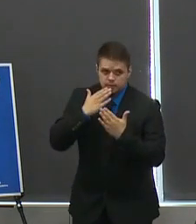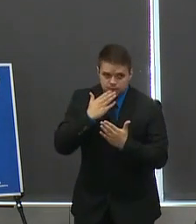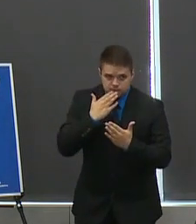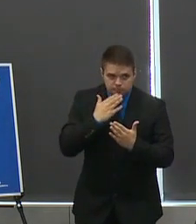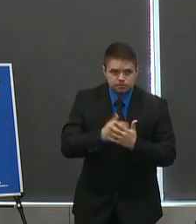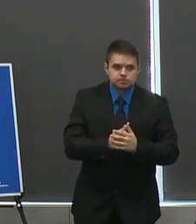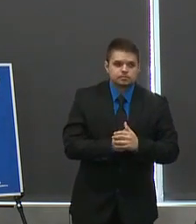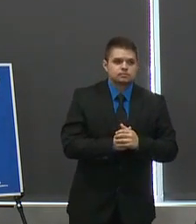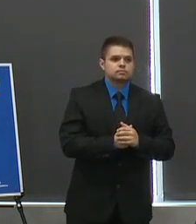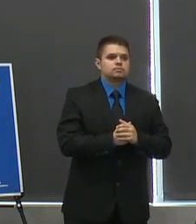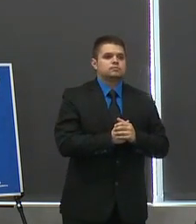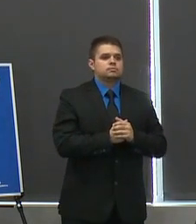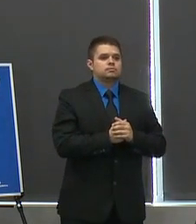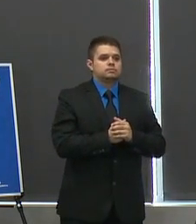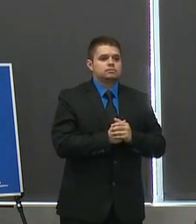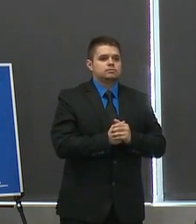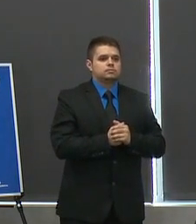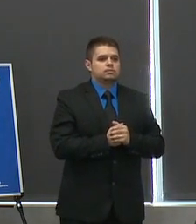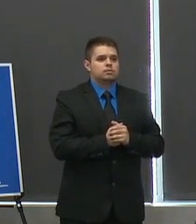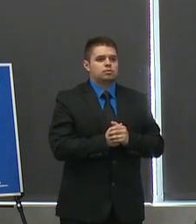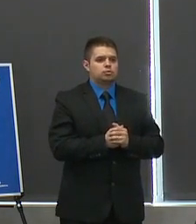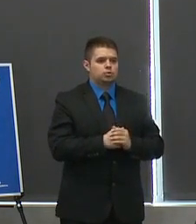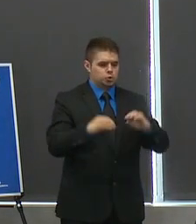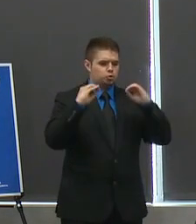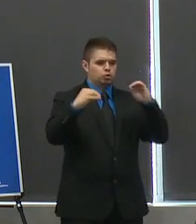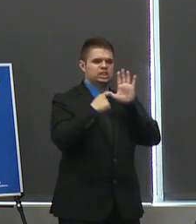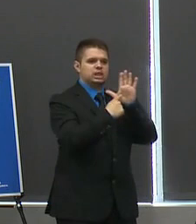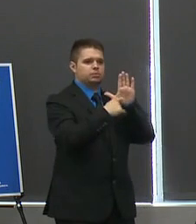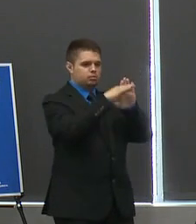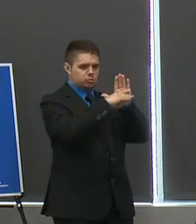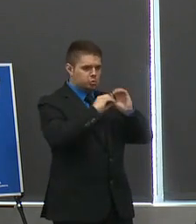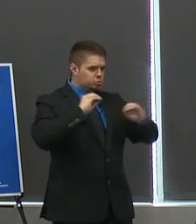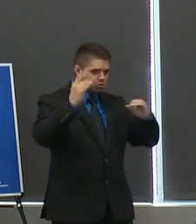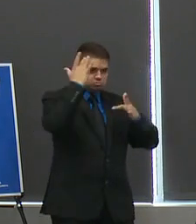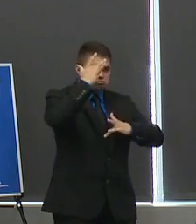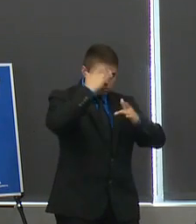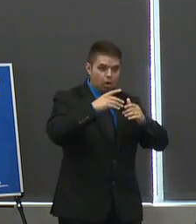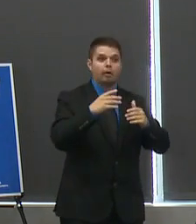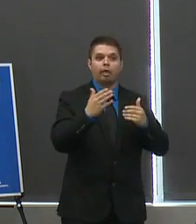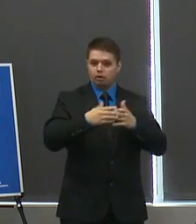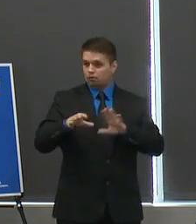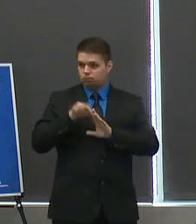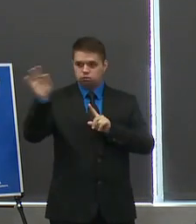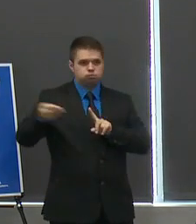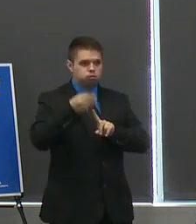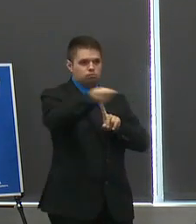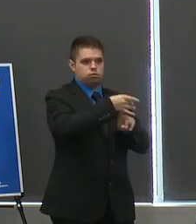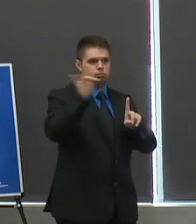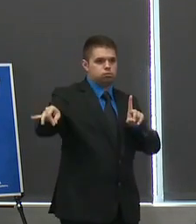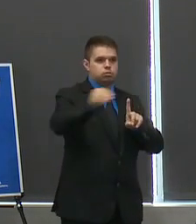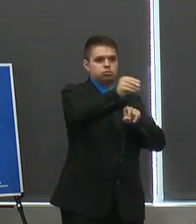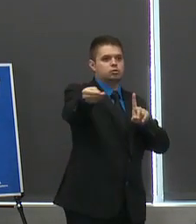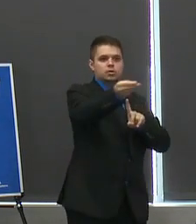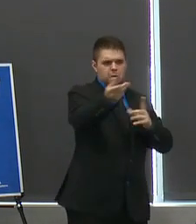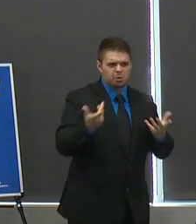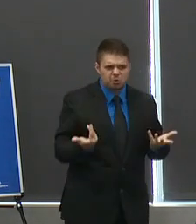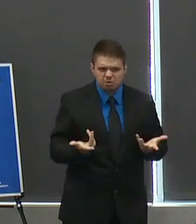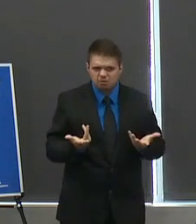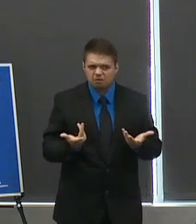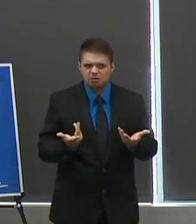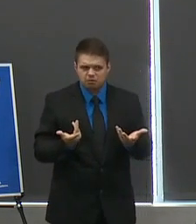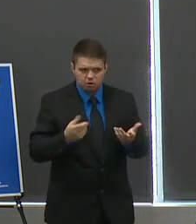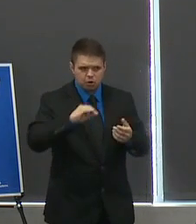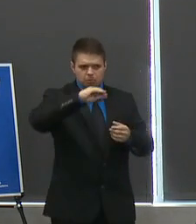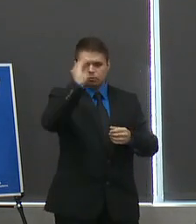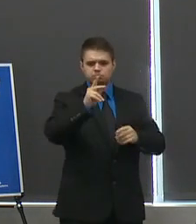asymptomatic transmission of this disease the who has said that 25 percent of covid the 19 cases are of asymptomatic people there's studies